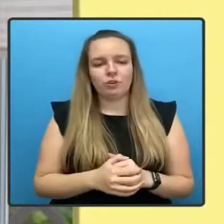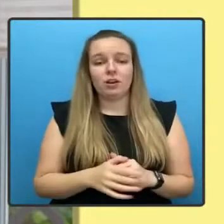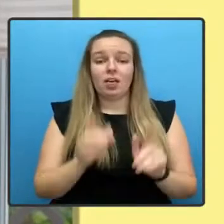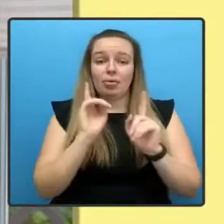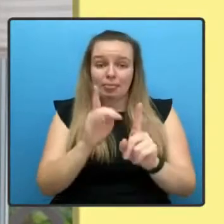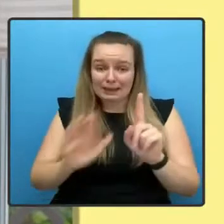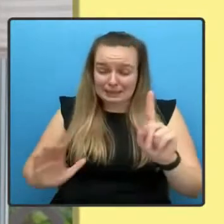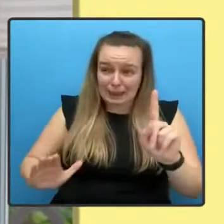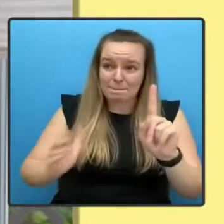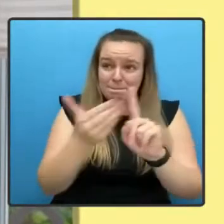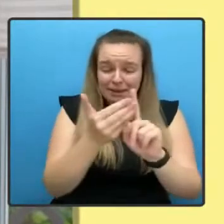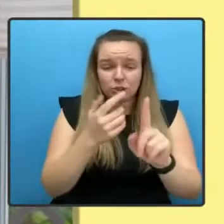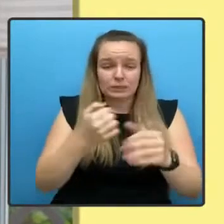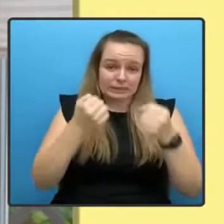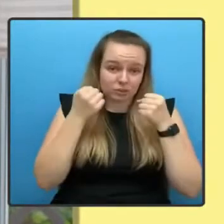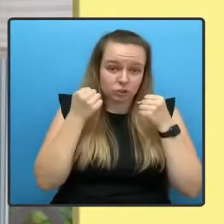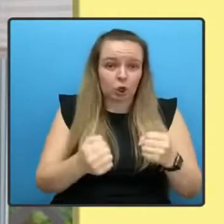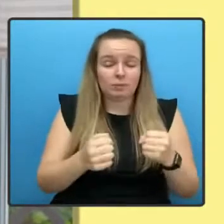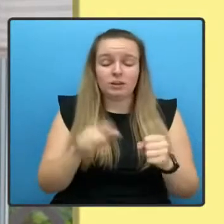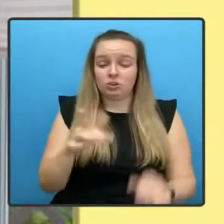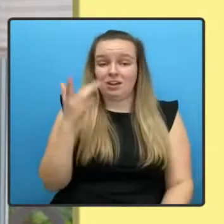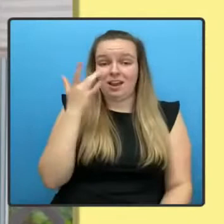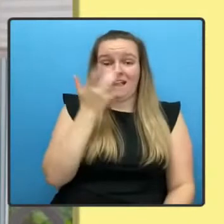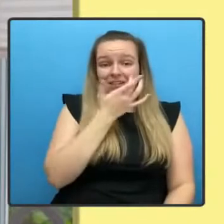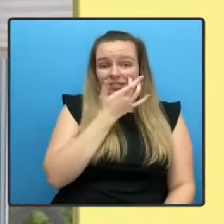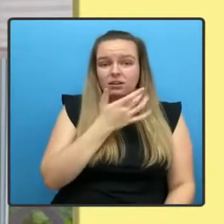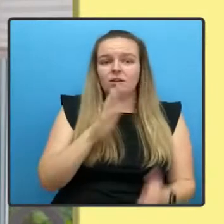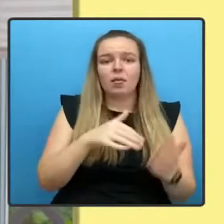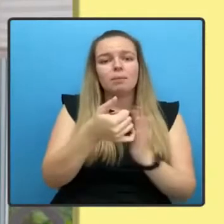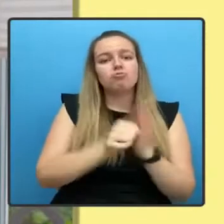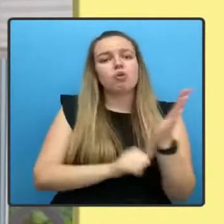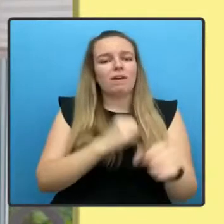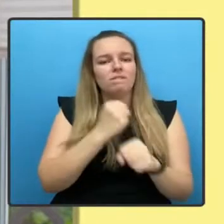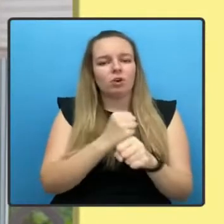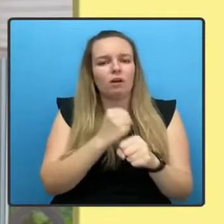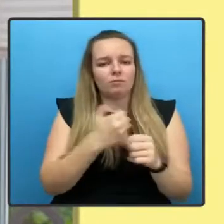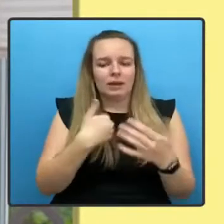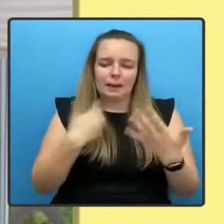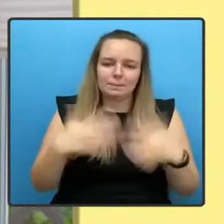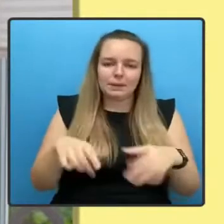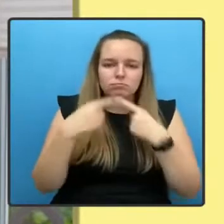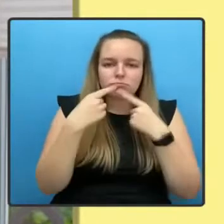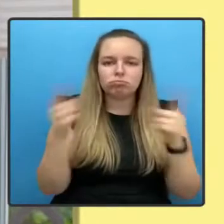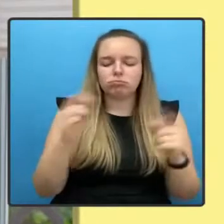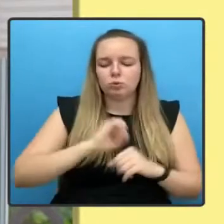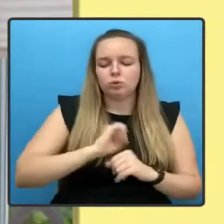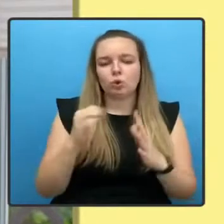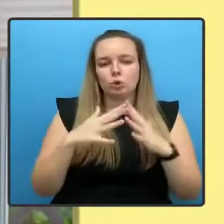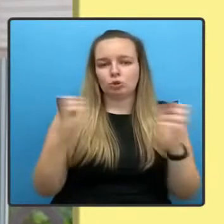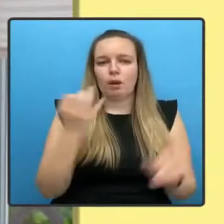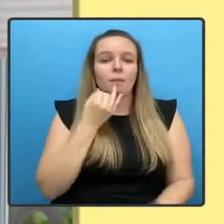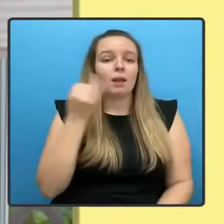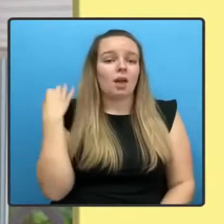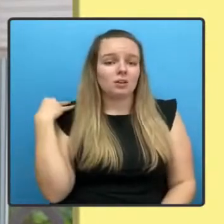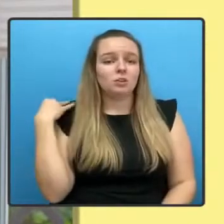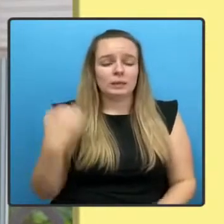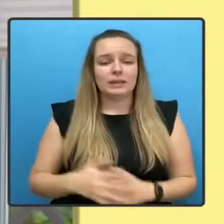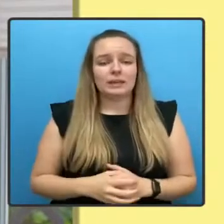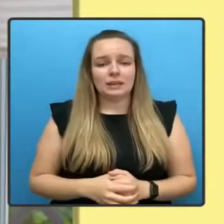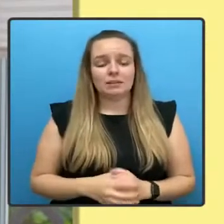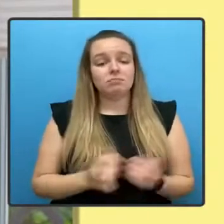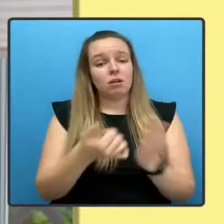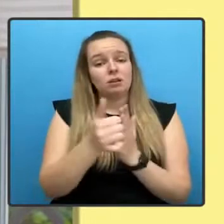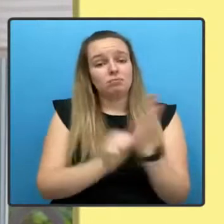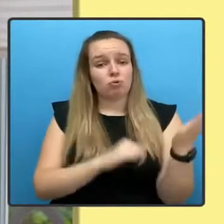evident in the programme for government I set out to the Scottish Parliament last week. A programme to kick start and